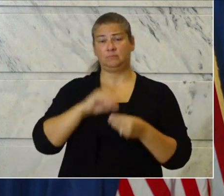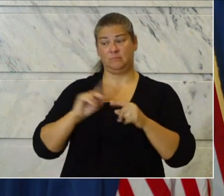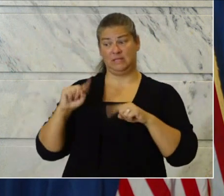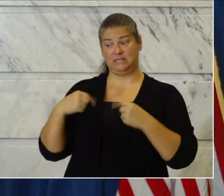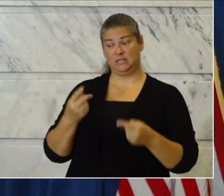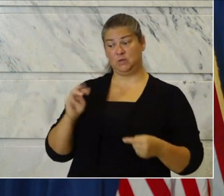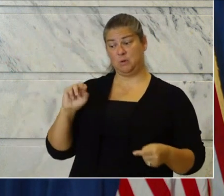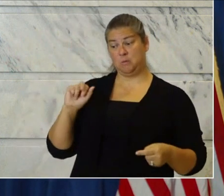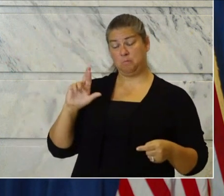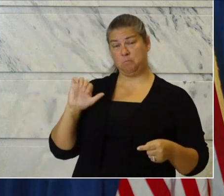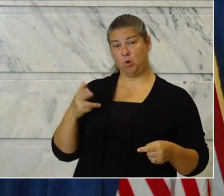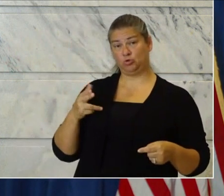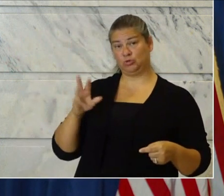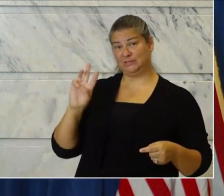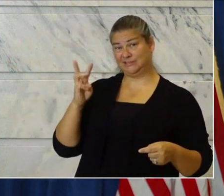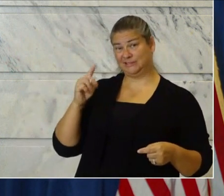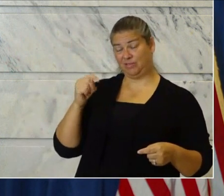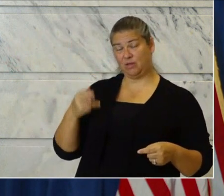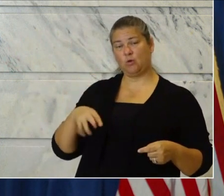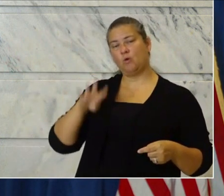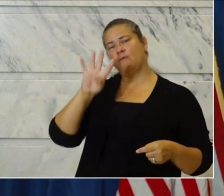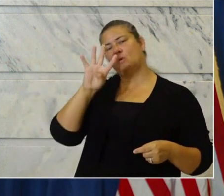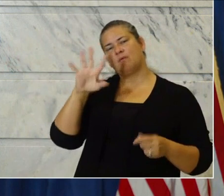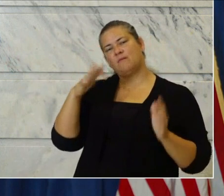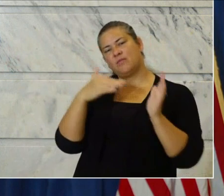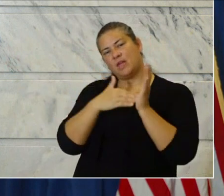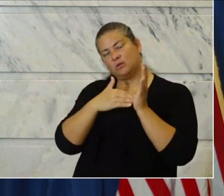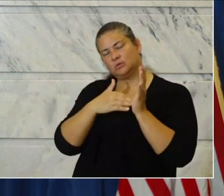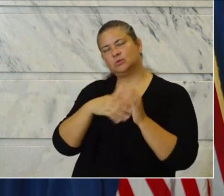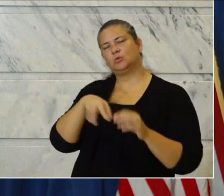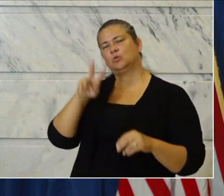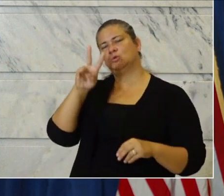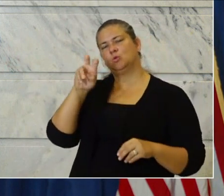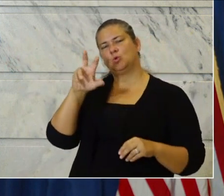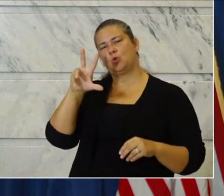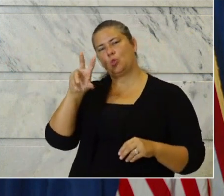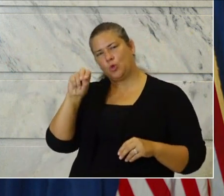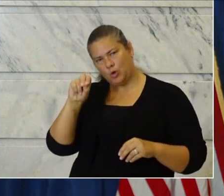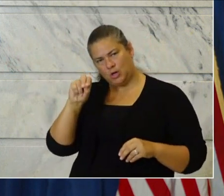6th, 45,230.